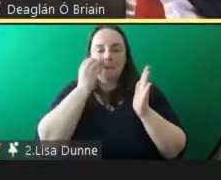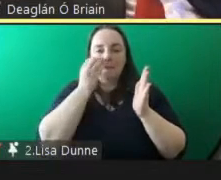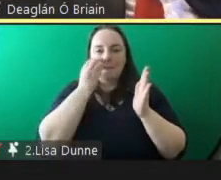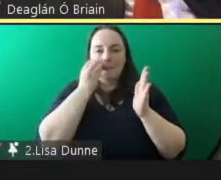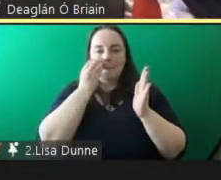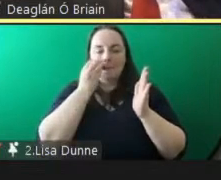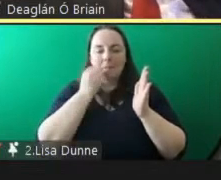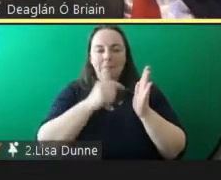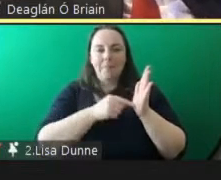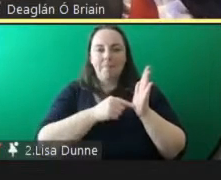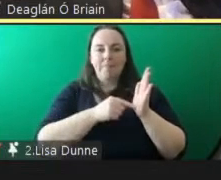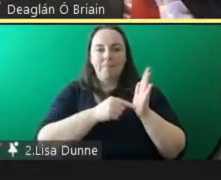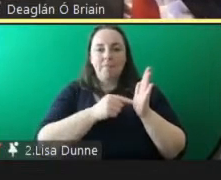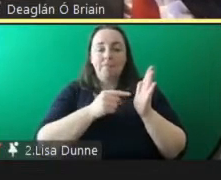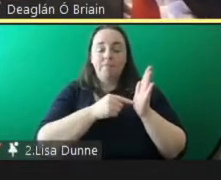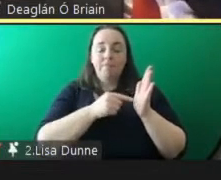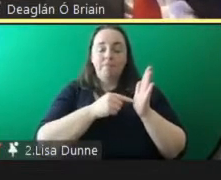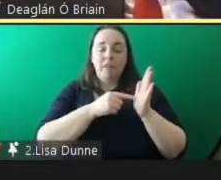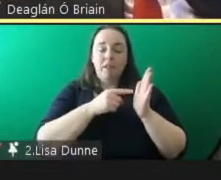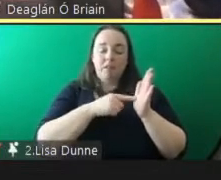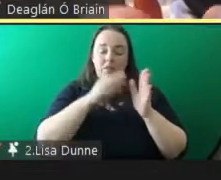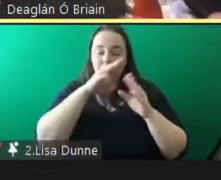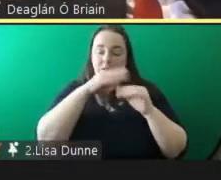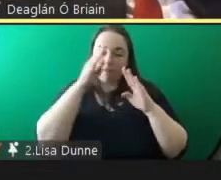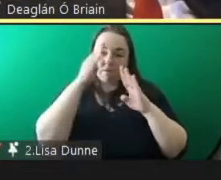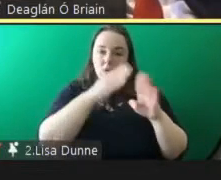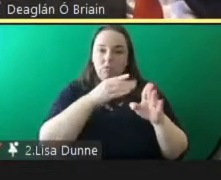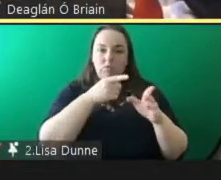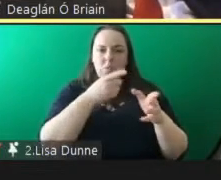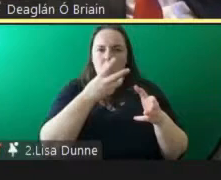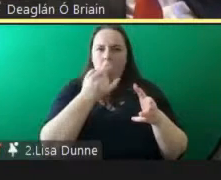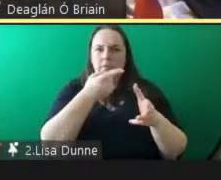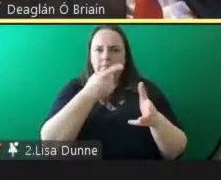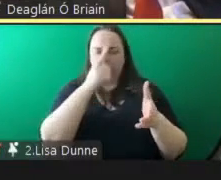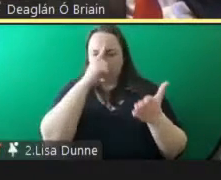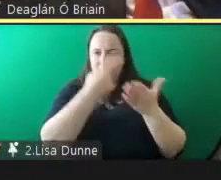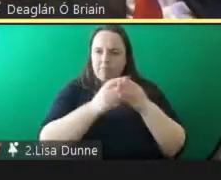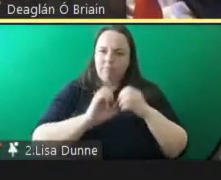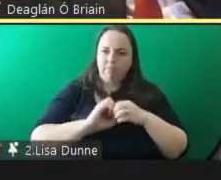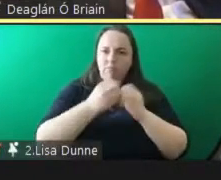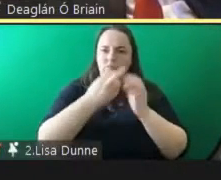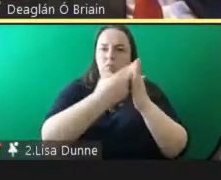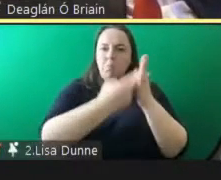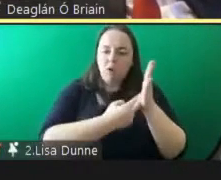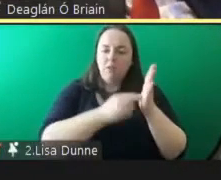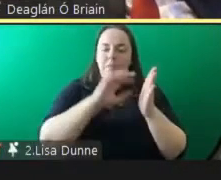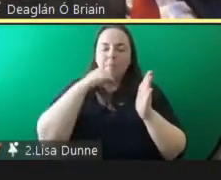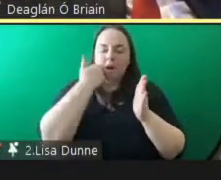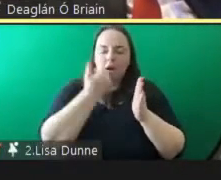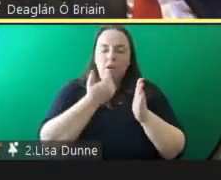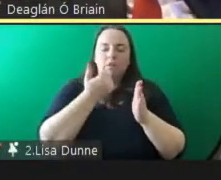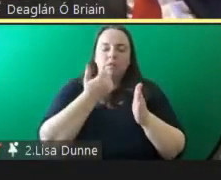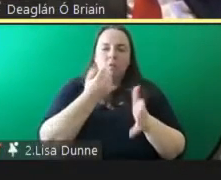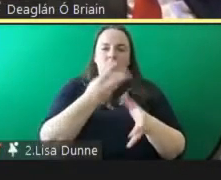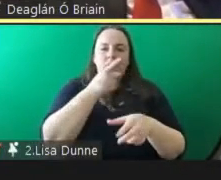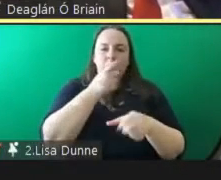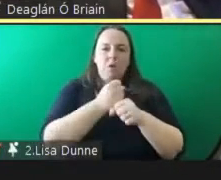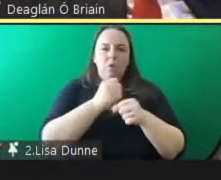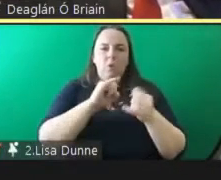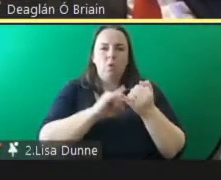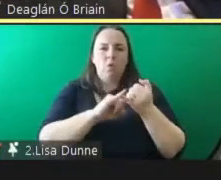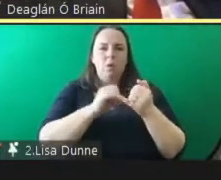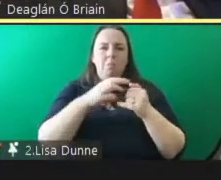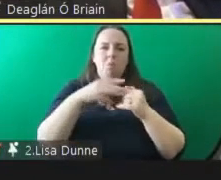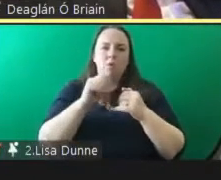in the the motivation for uh commissioning this report was the position of victims of sexual crime